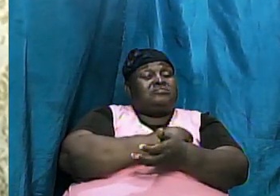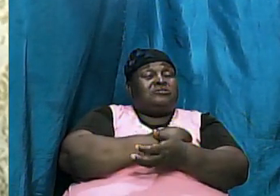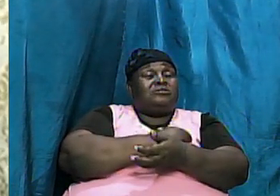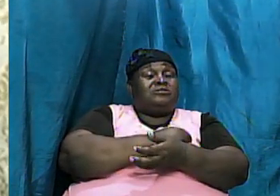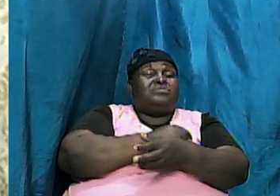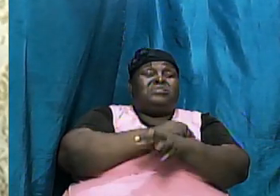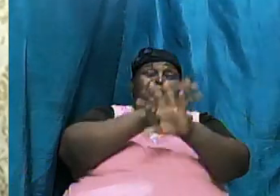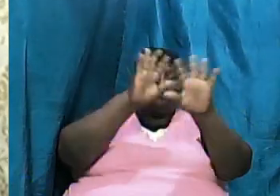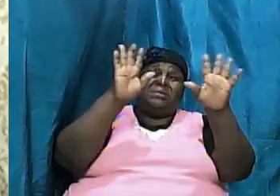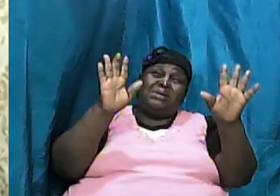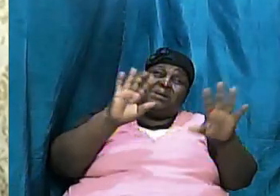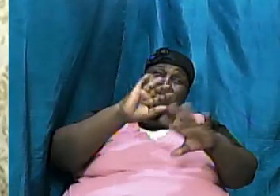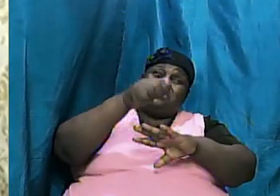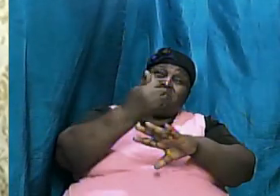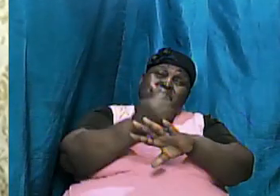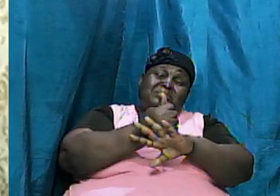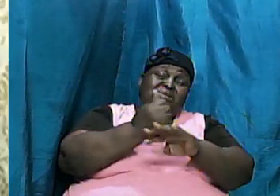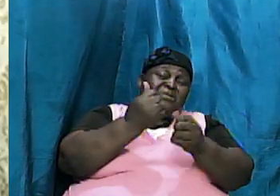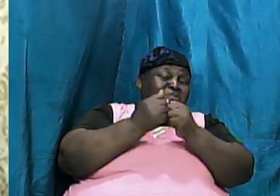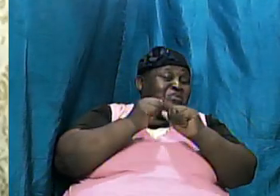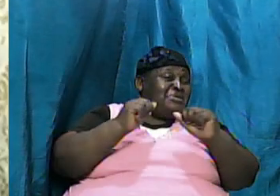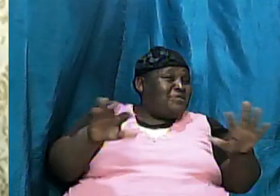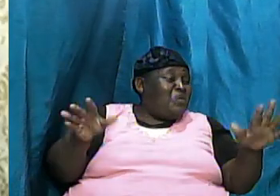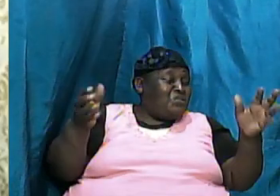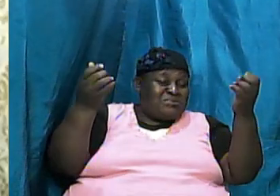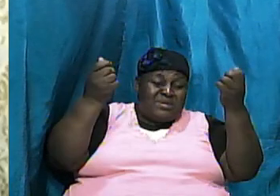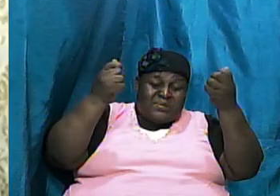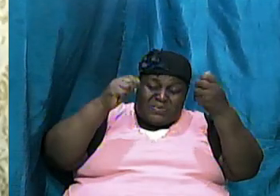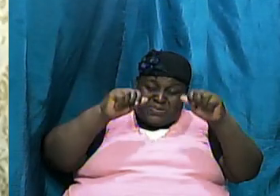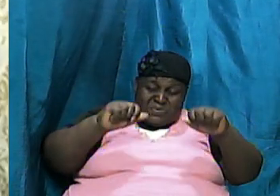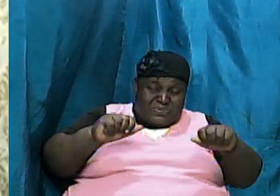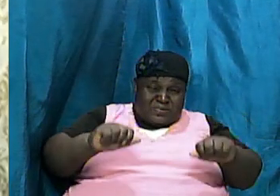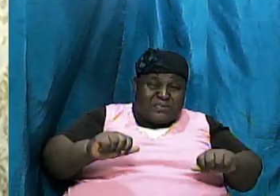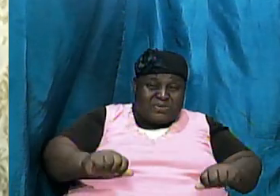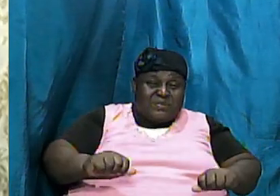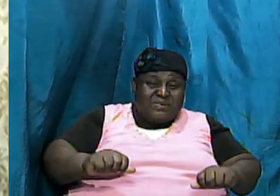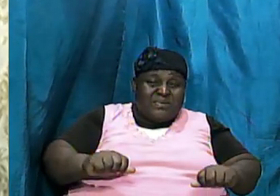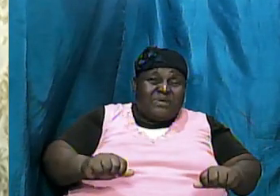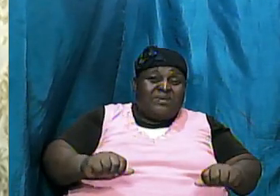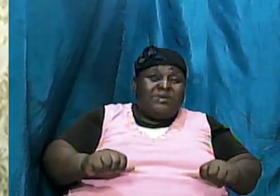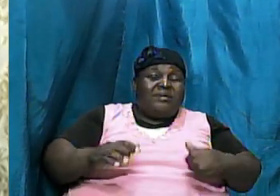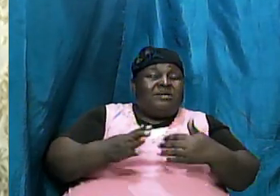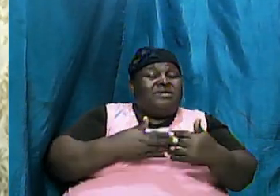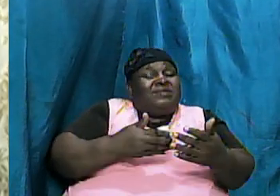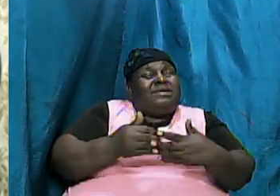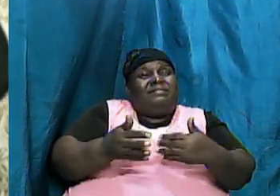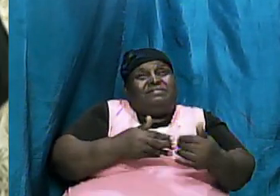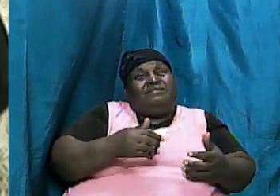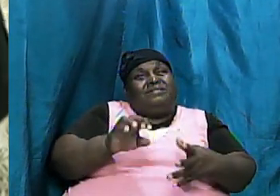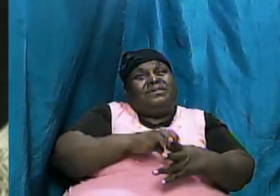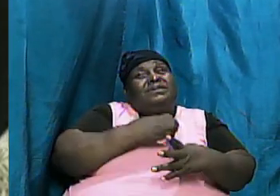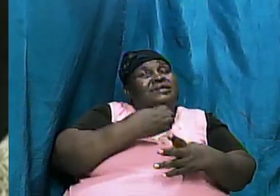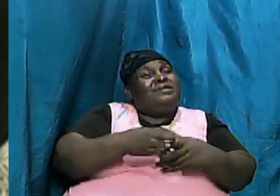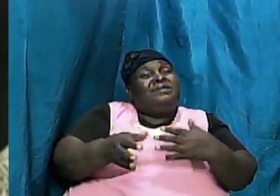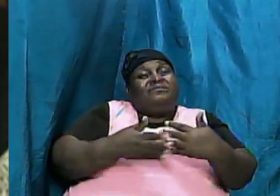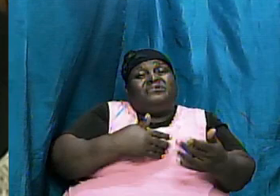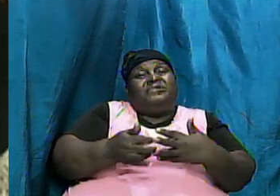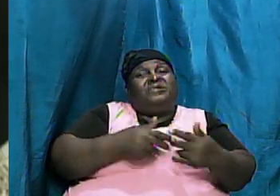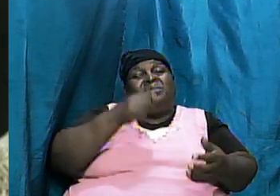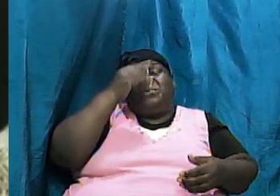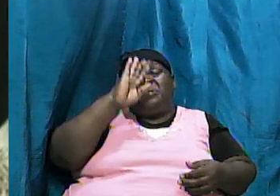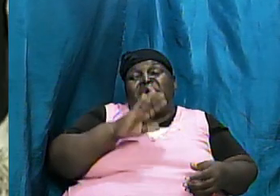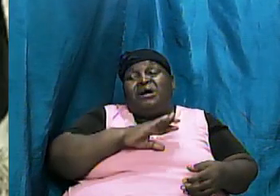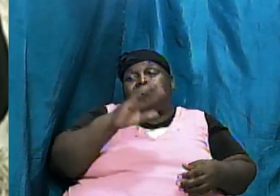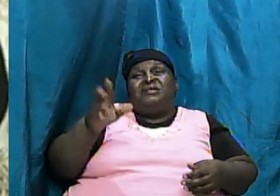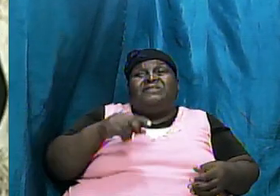establish without a doubt that even though God did not tell us where he came from